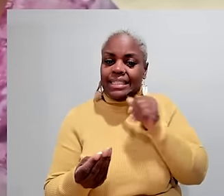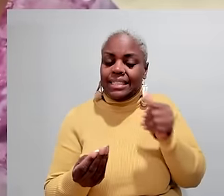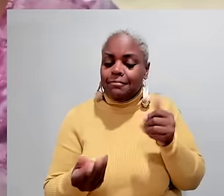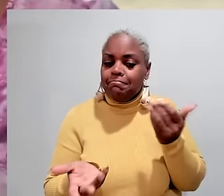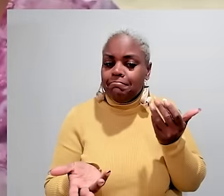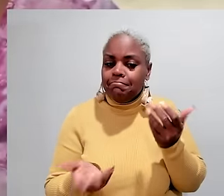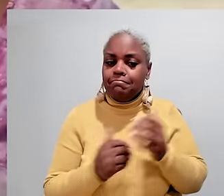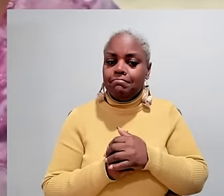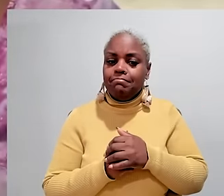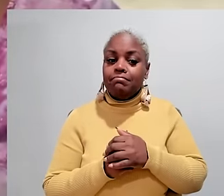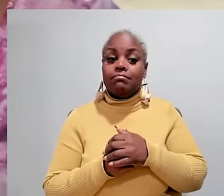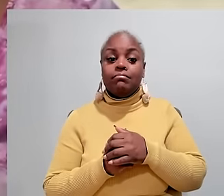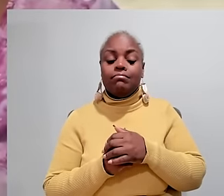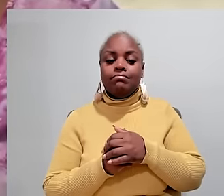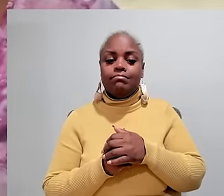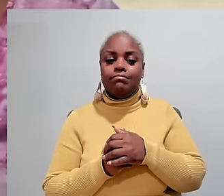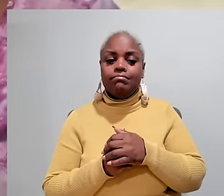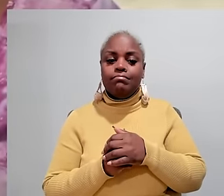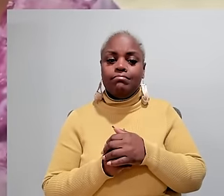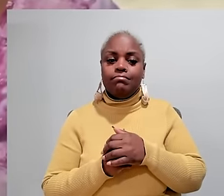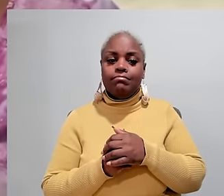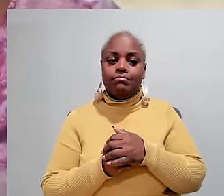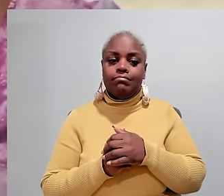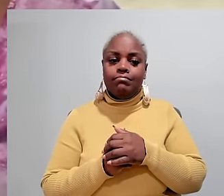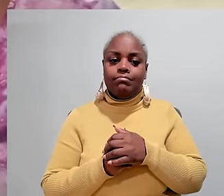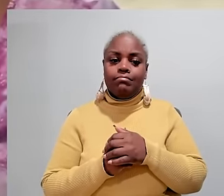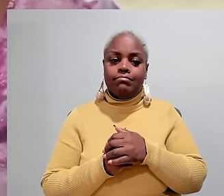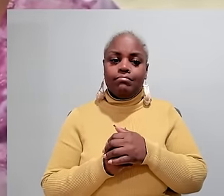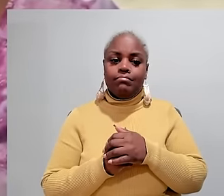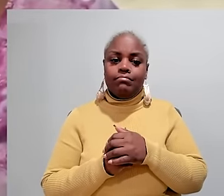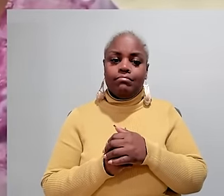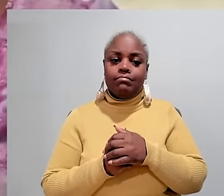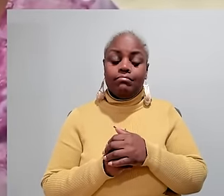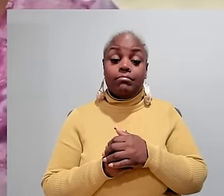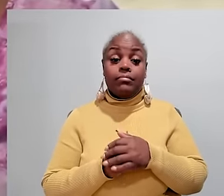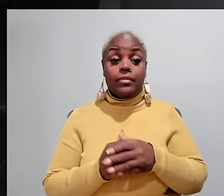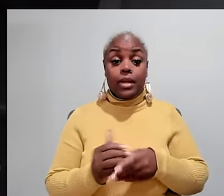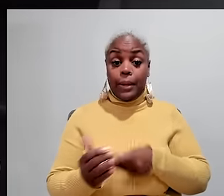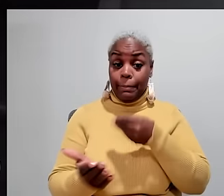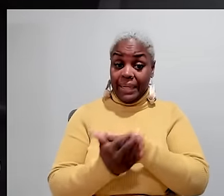they know that they're not giving it